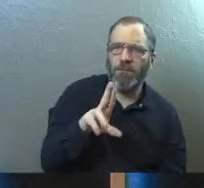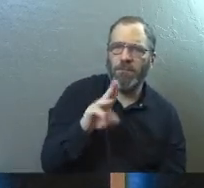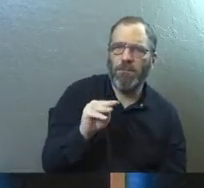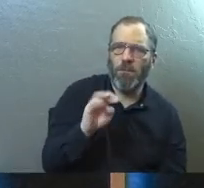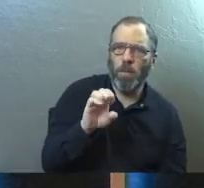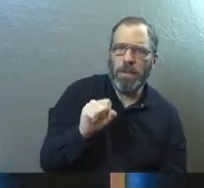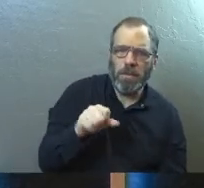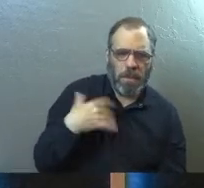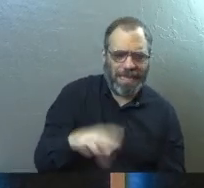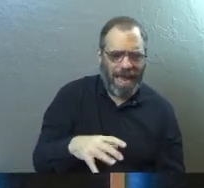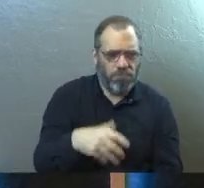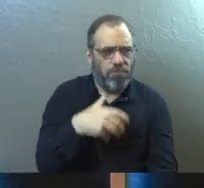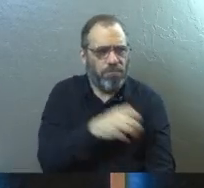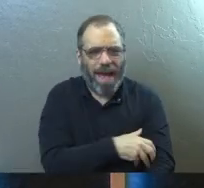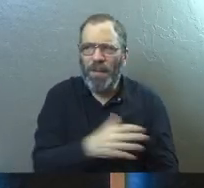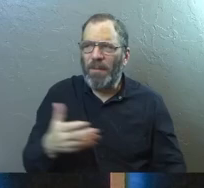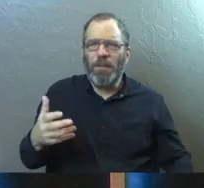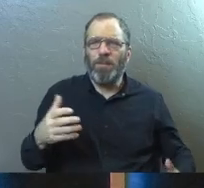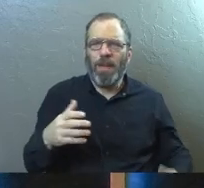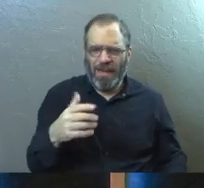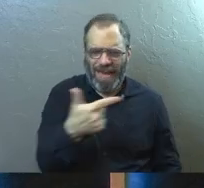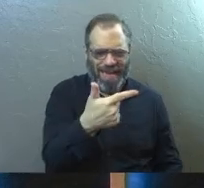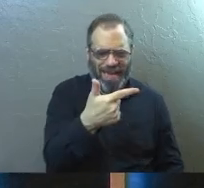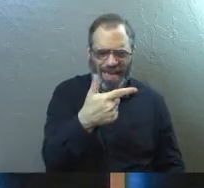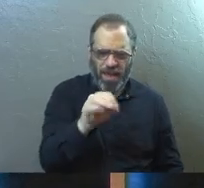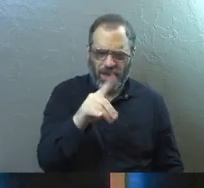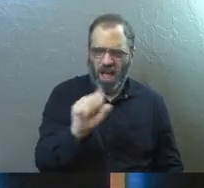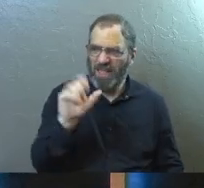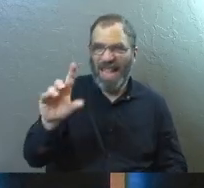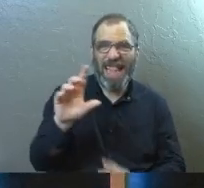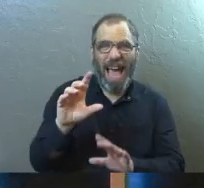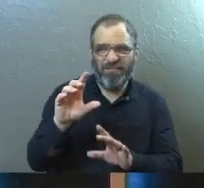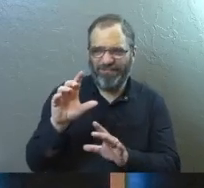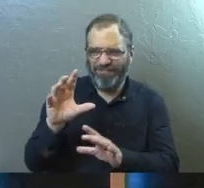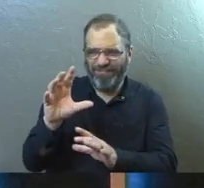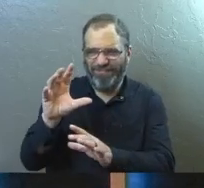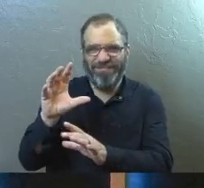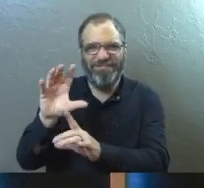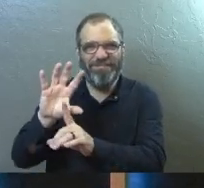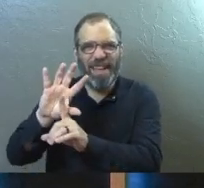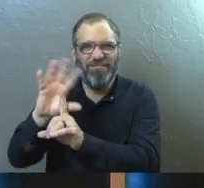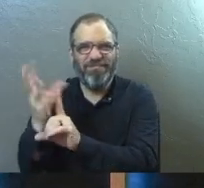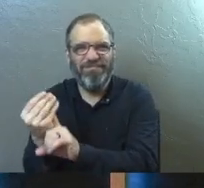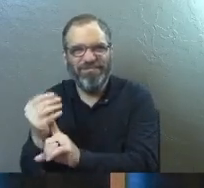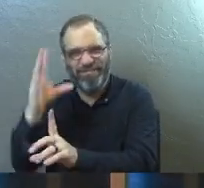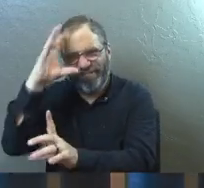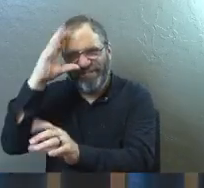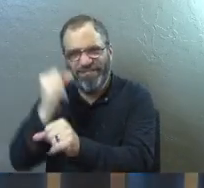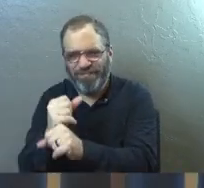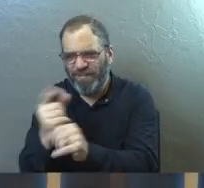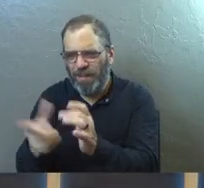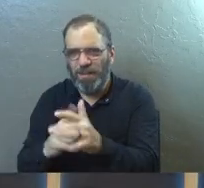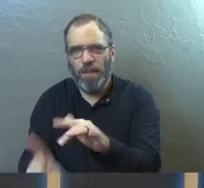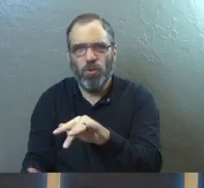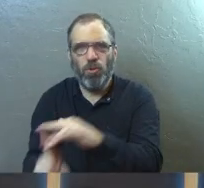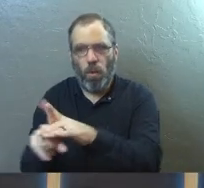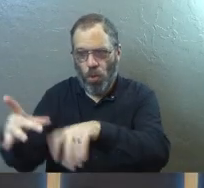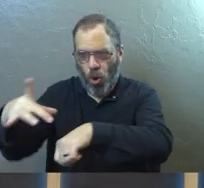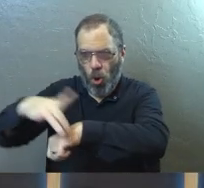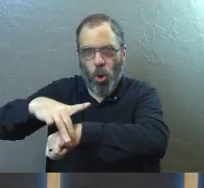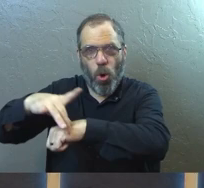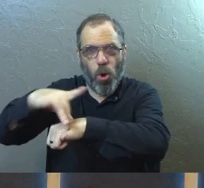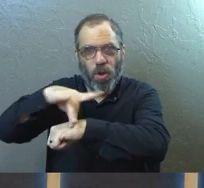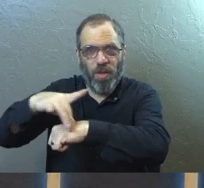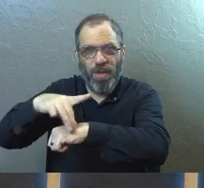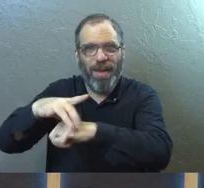power, right? Like the gods in that particular faith, that particular mythology, they would sometimes come to earth.